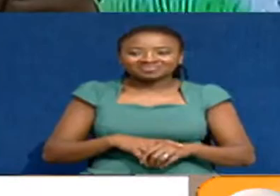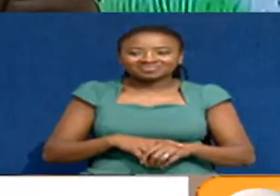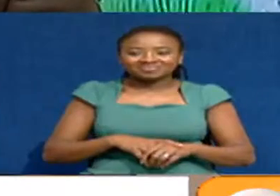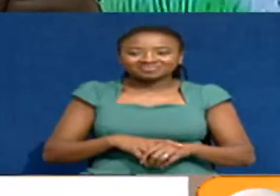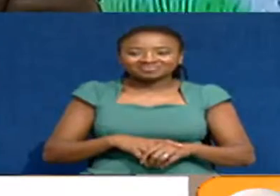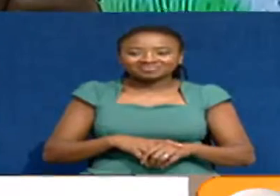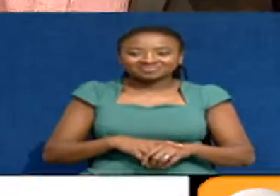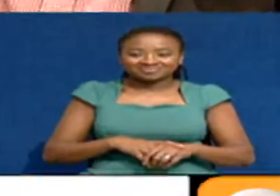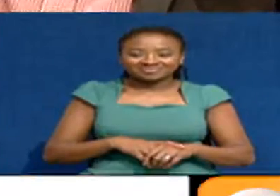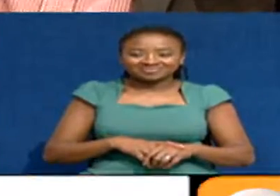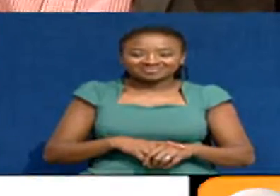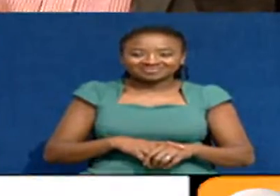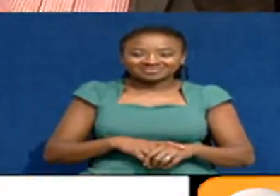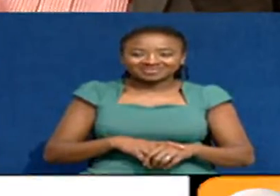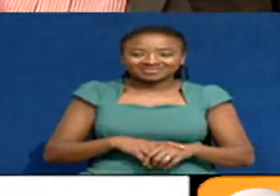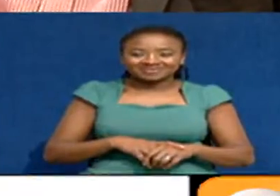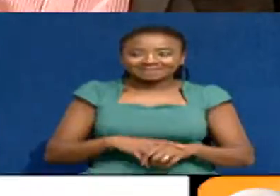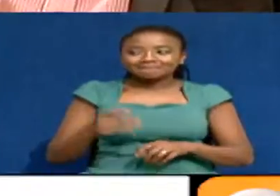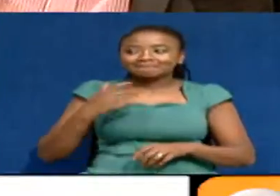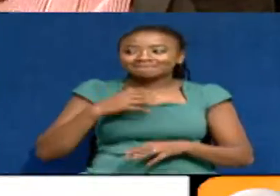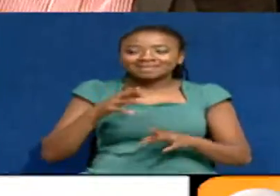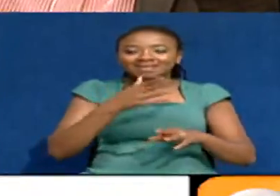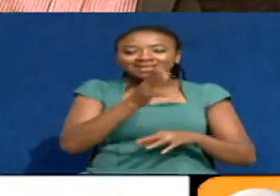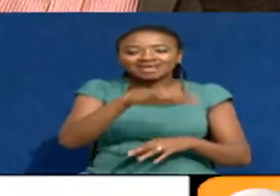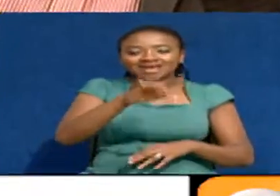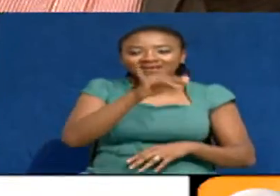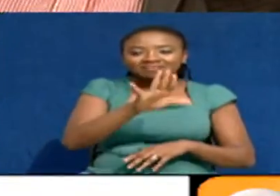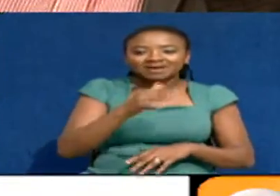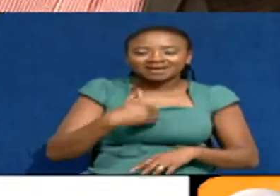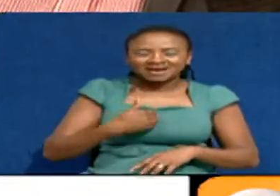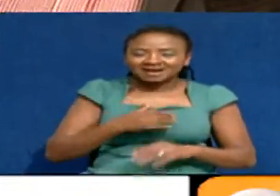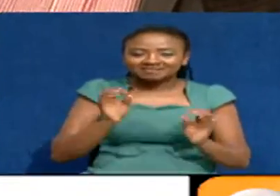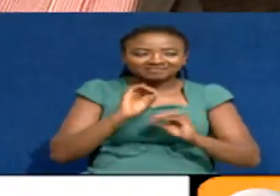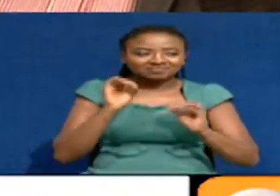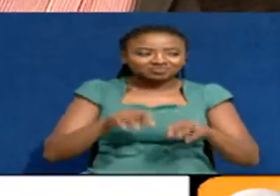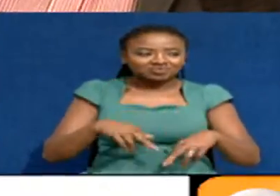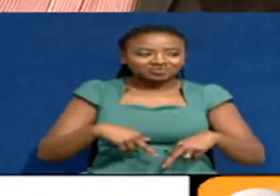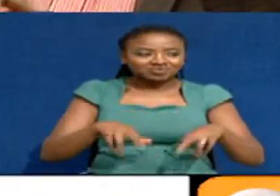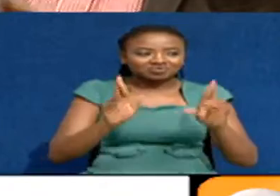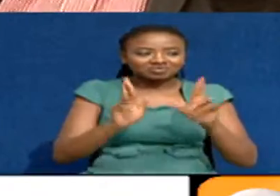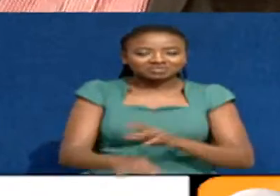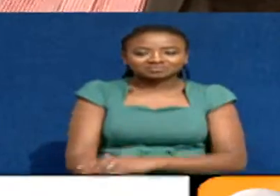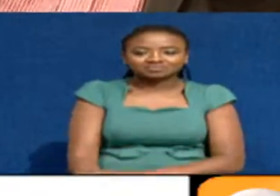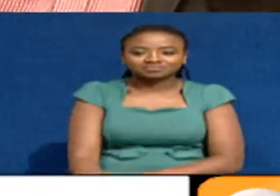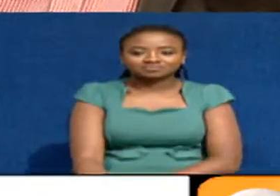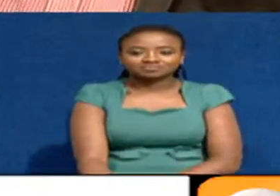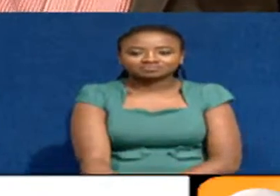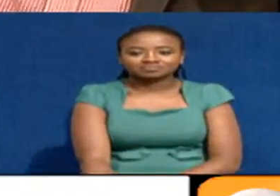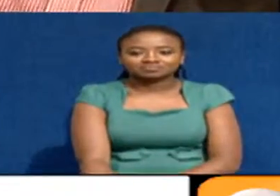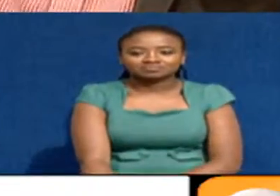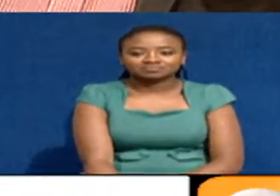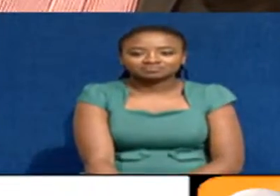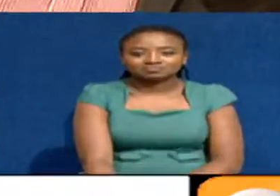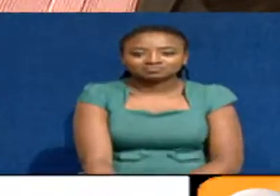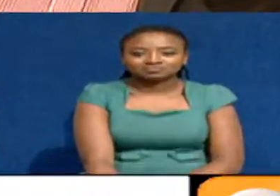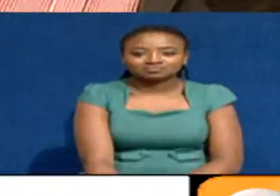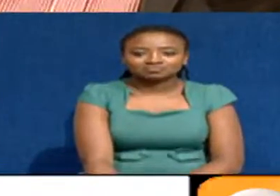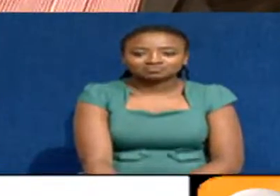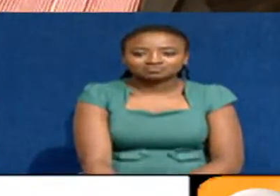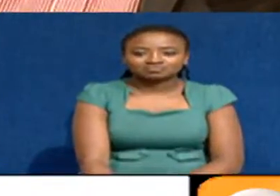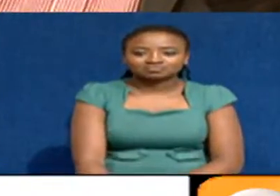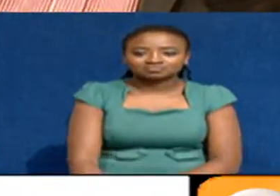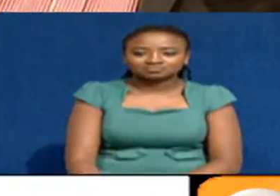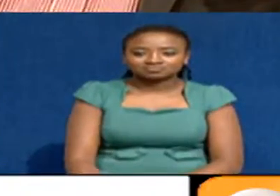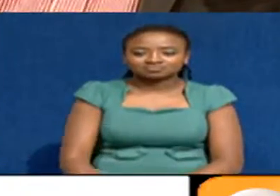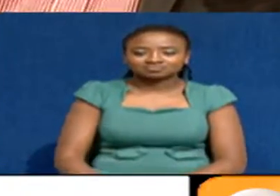asked me to remind you about that custom road. You see what you can do about it. Now, either? I want to talk about